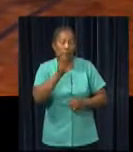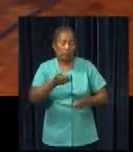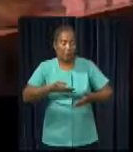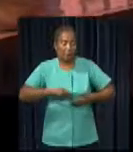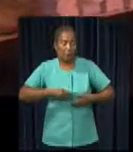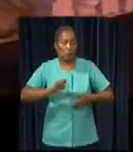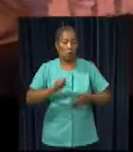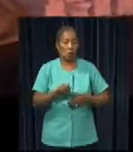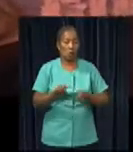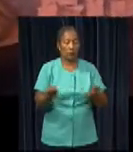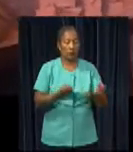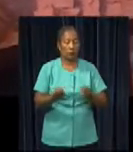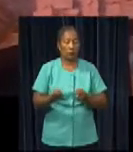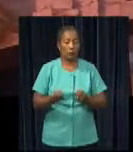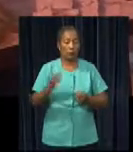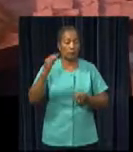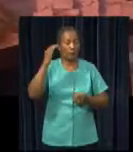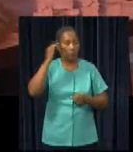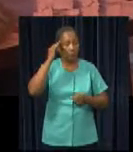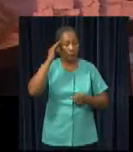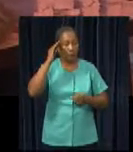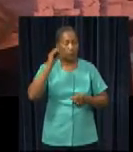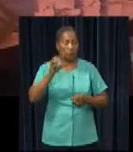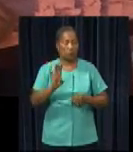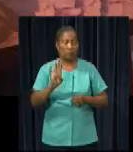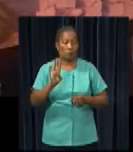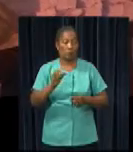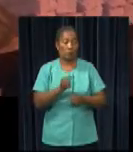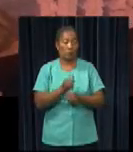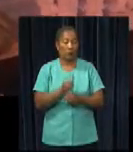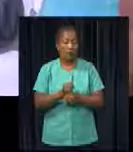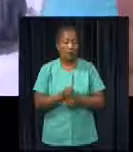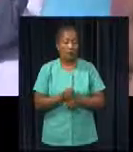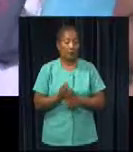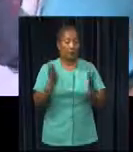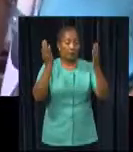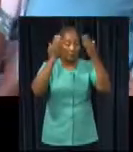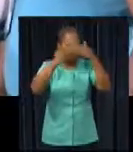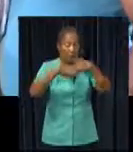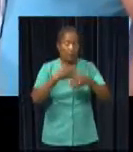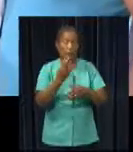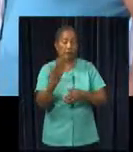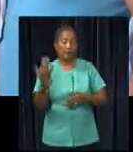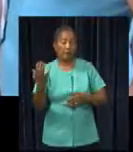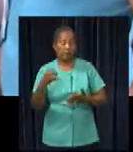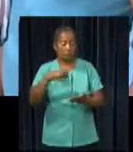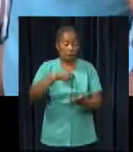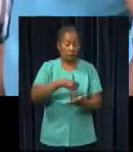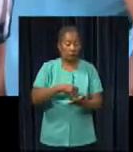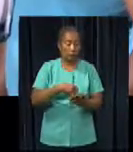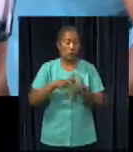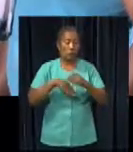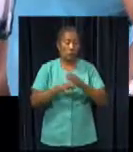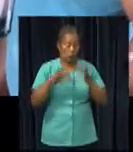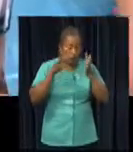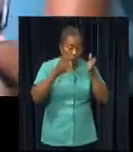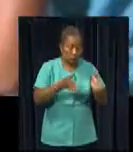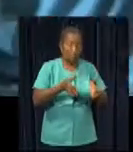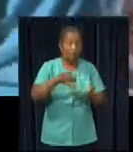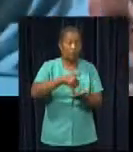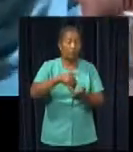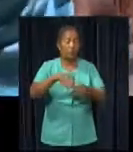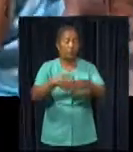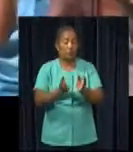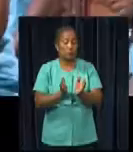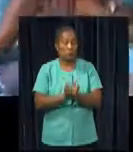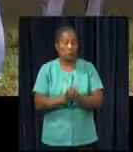election Monday, the reform movement got the mandate to run the board of the police union for four years. Around midnight, the